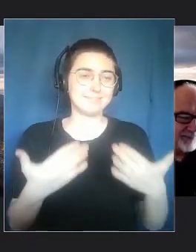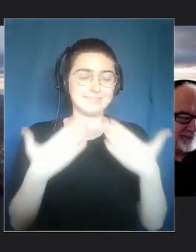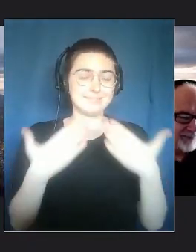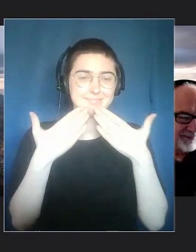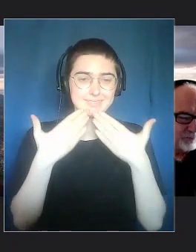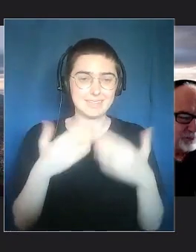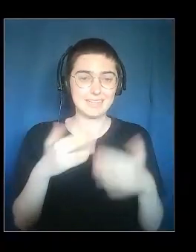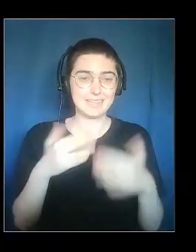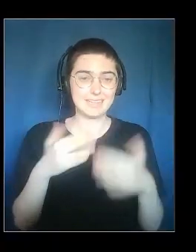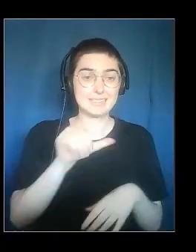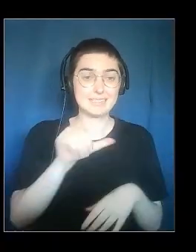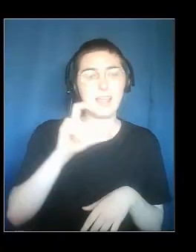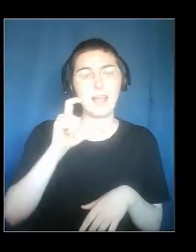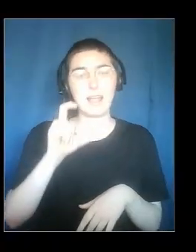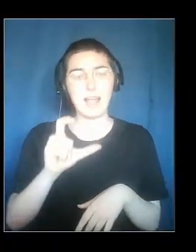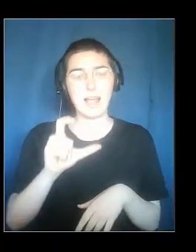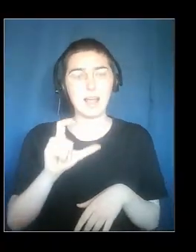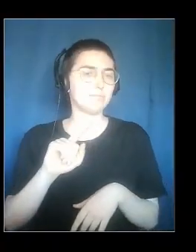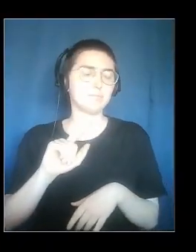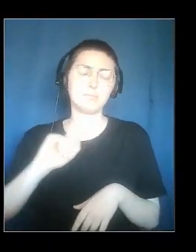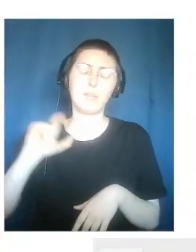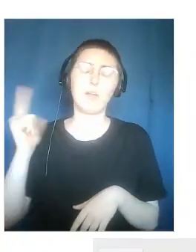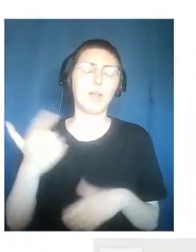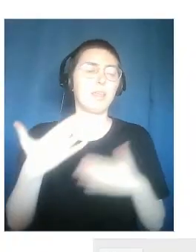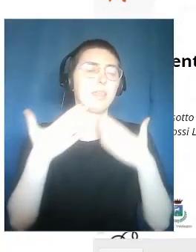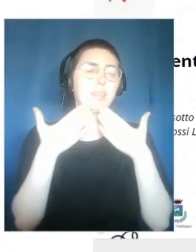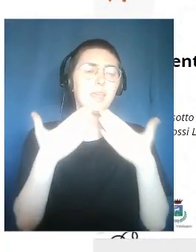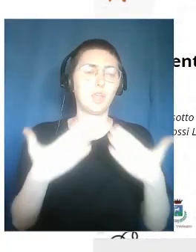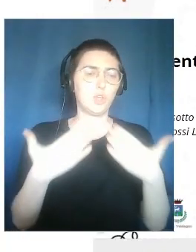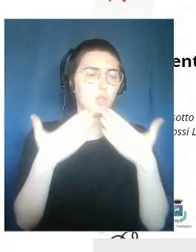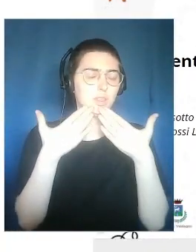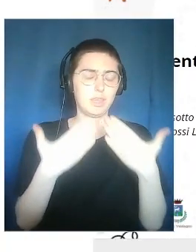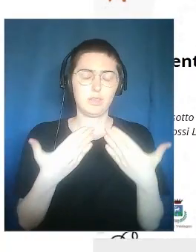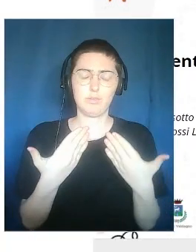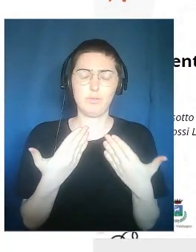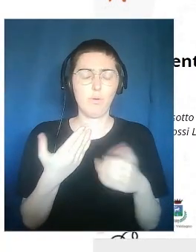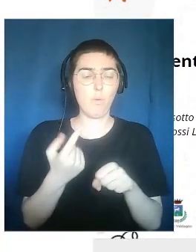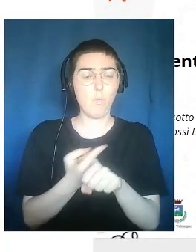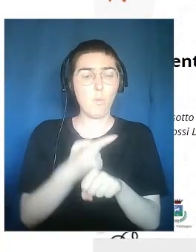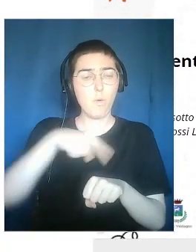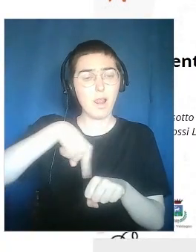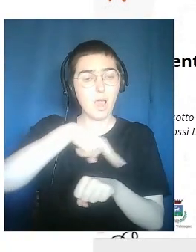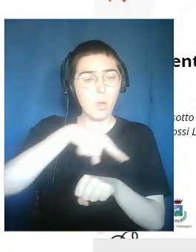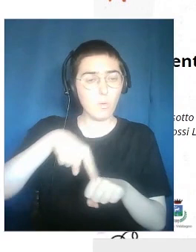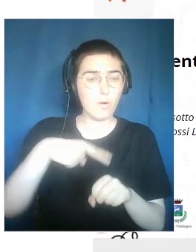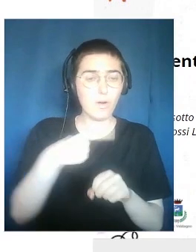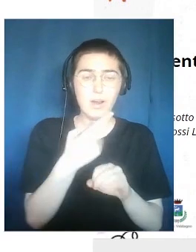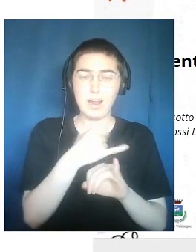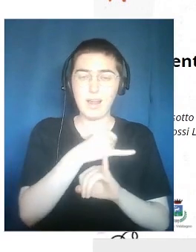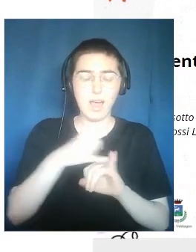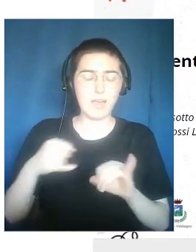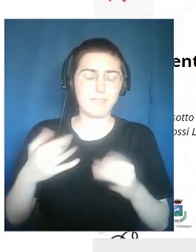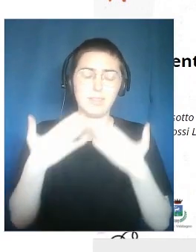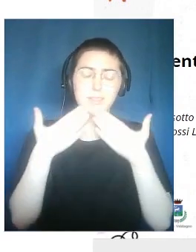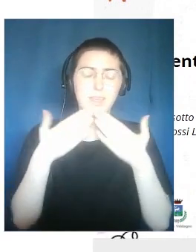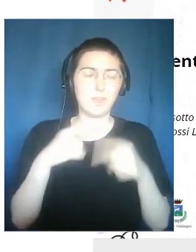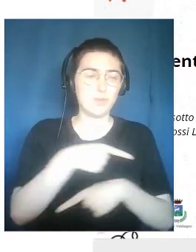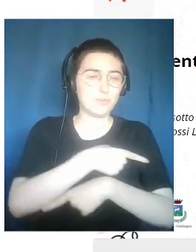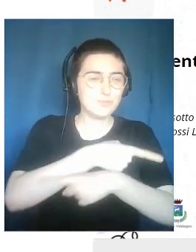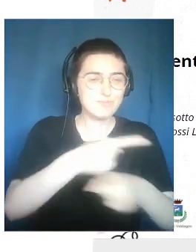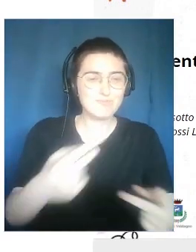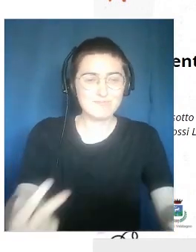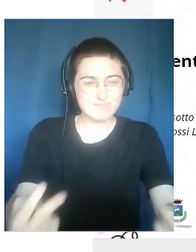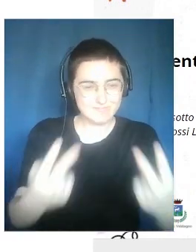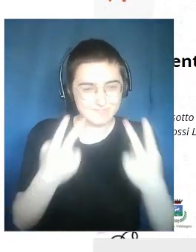here. We did over here. last contribution thank you stefania carlo and paula for this hour and a half together